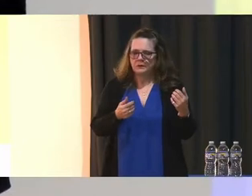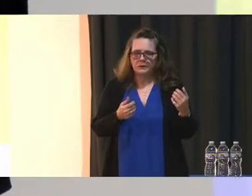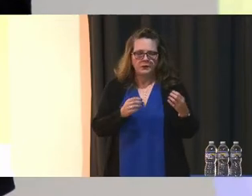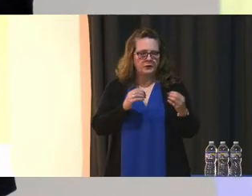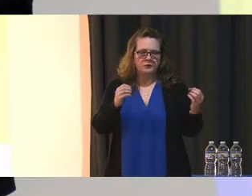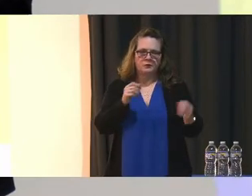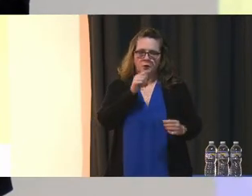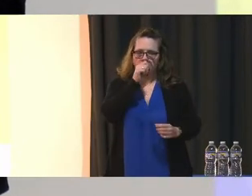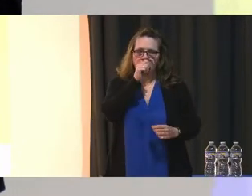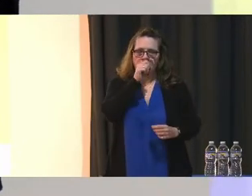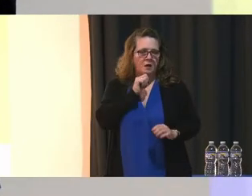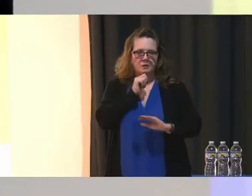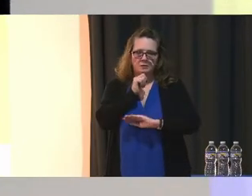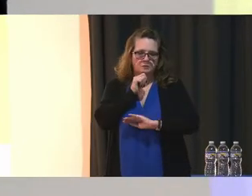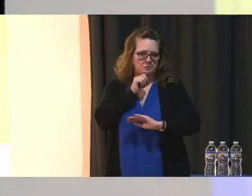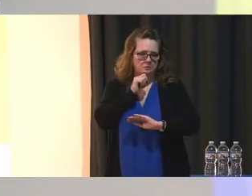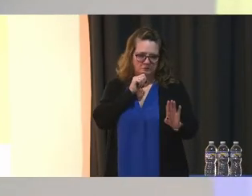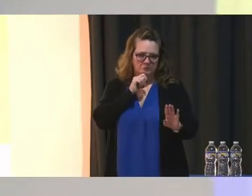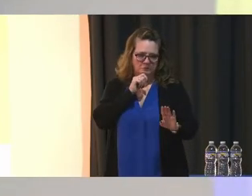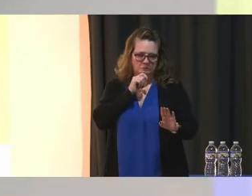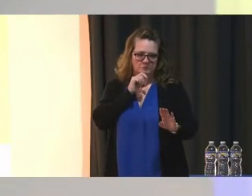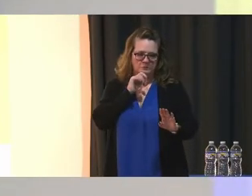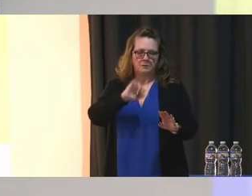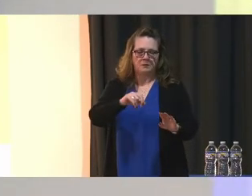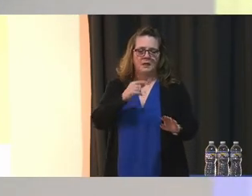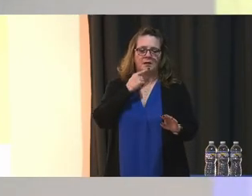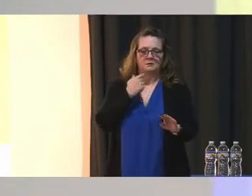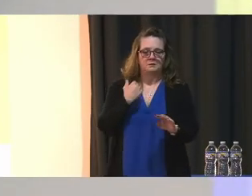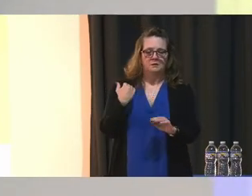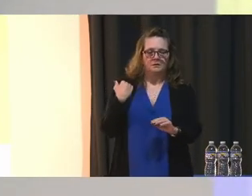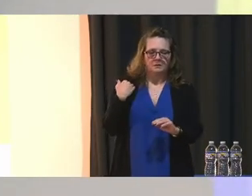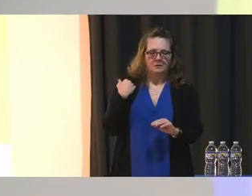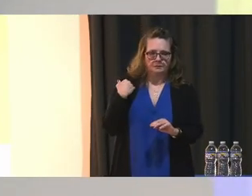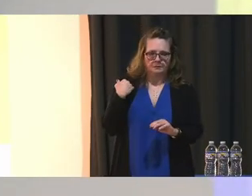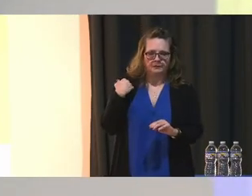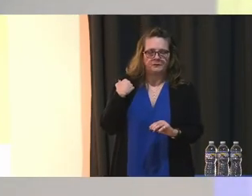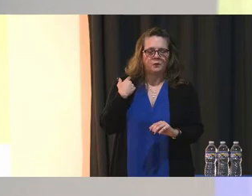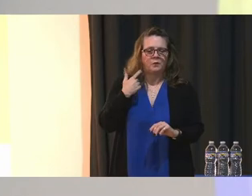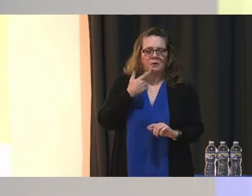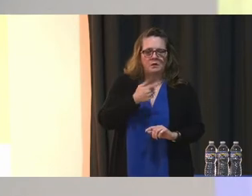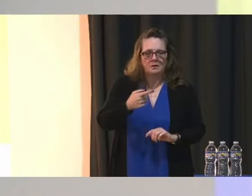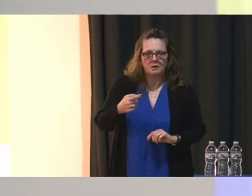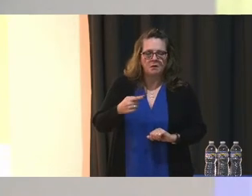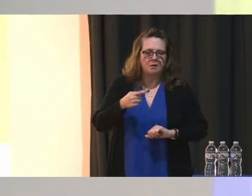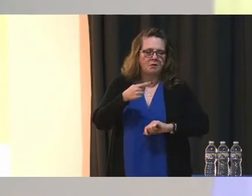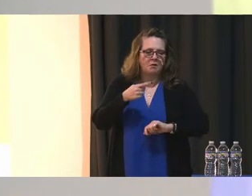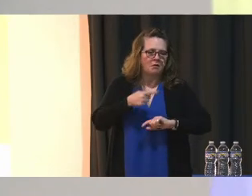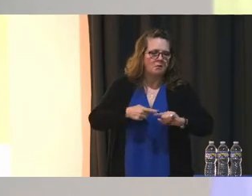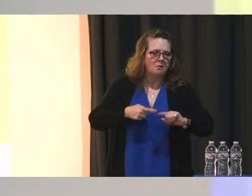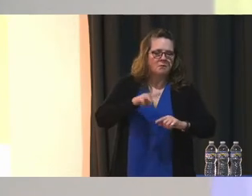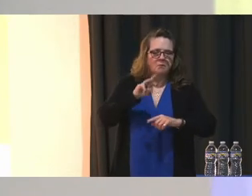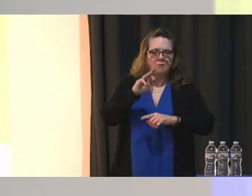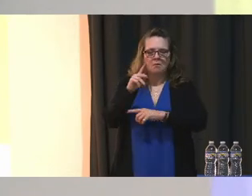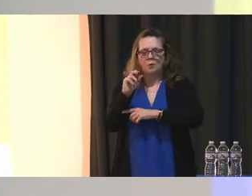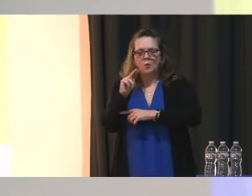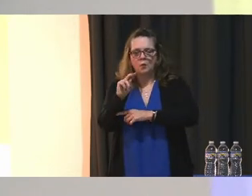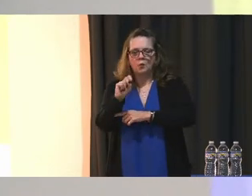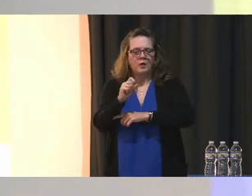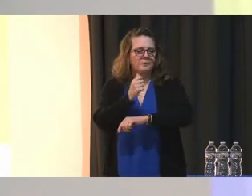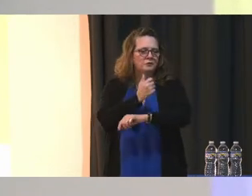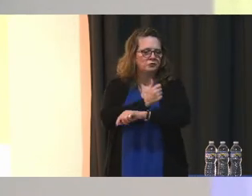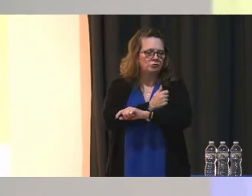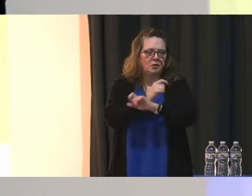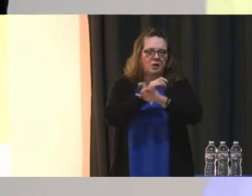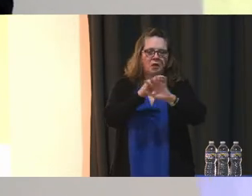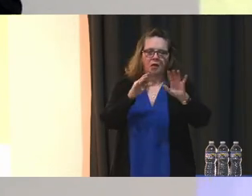for, as I mentioned earlier, firearms, weapons, drugs in our schools So it kind of goes